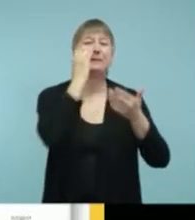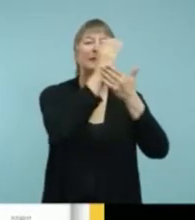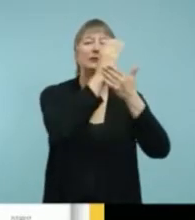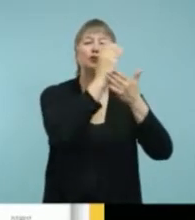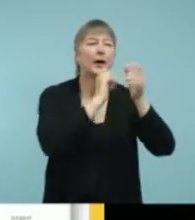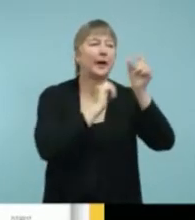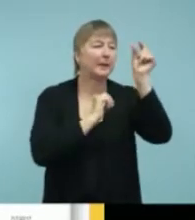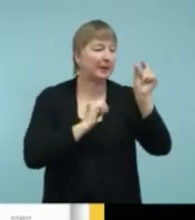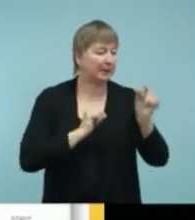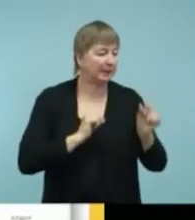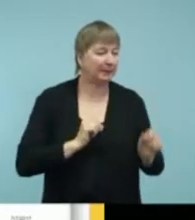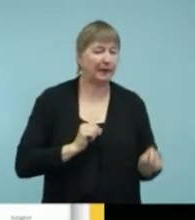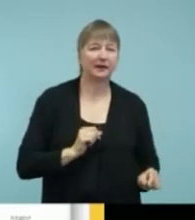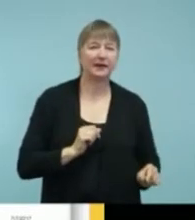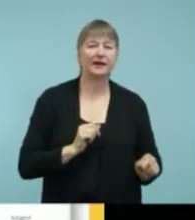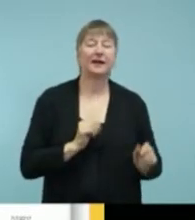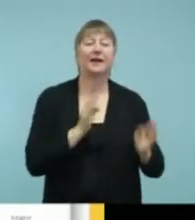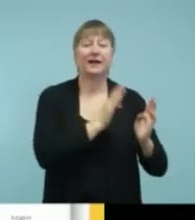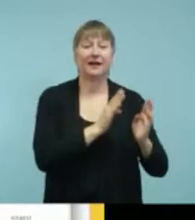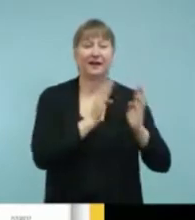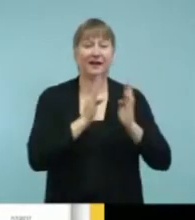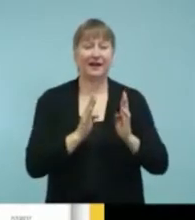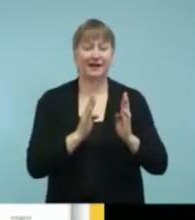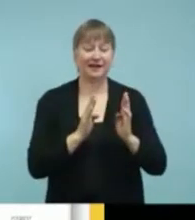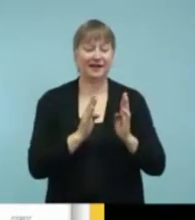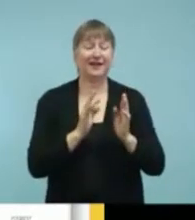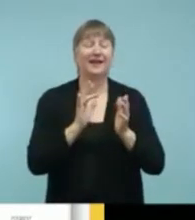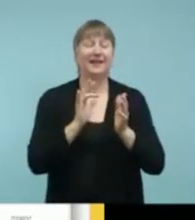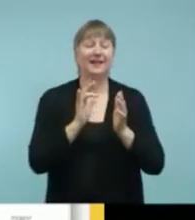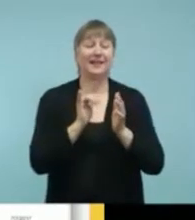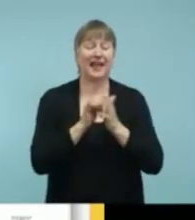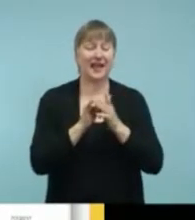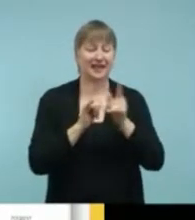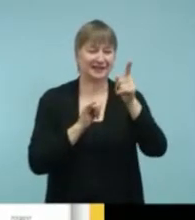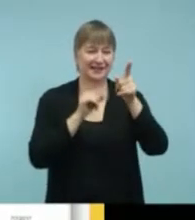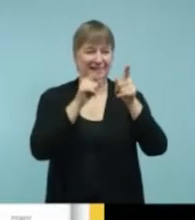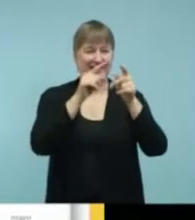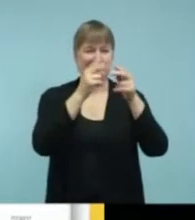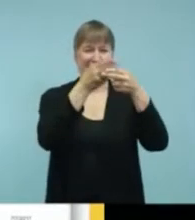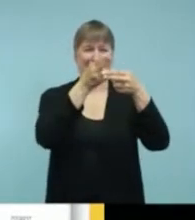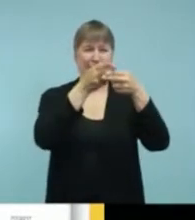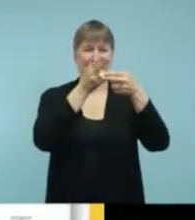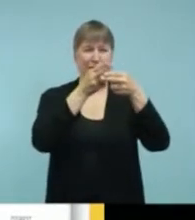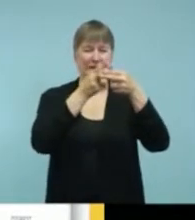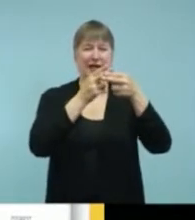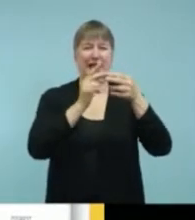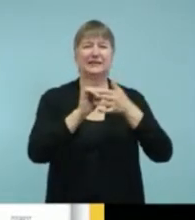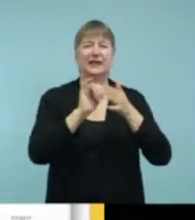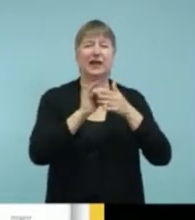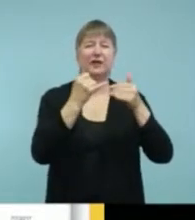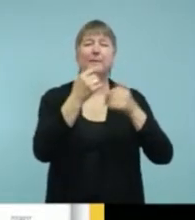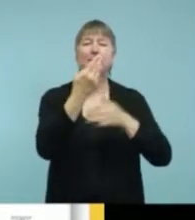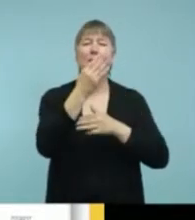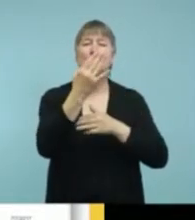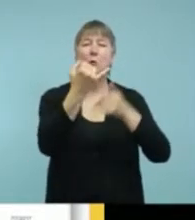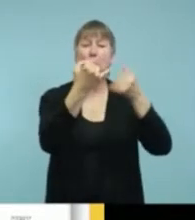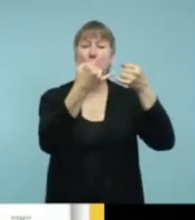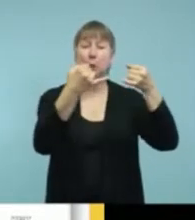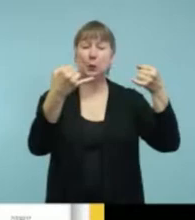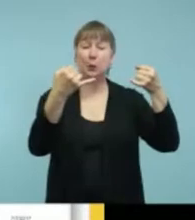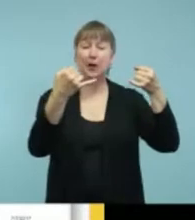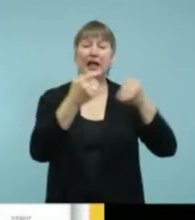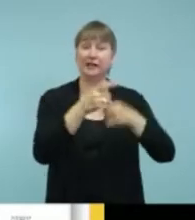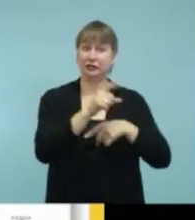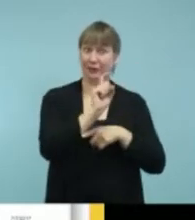column is going to be the title of the app. And you'll see that it's underlined in blue. So if you click on